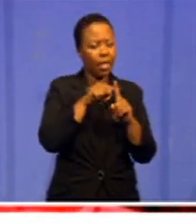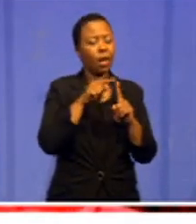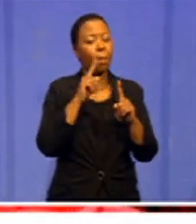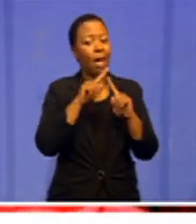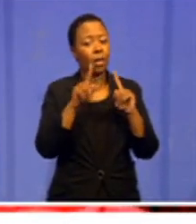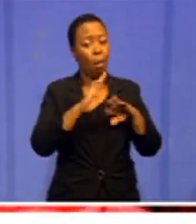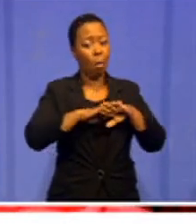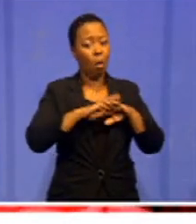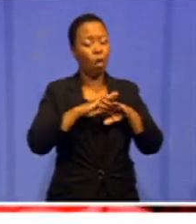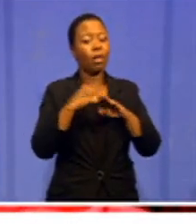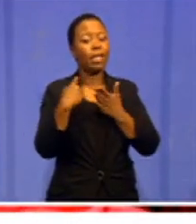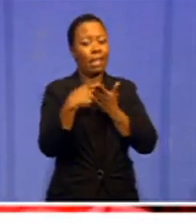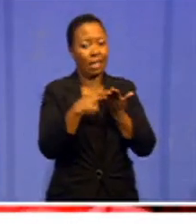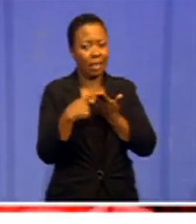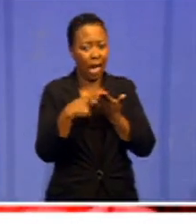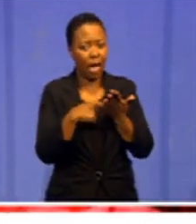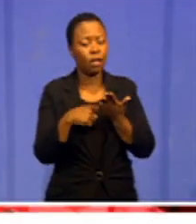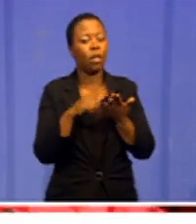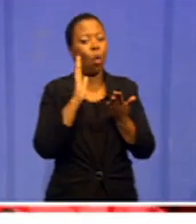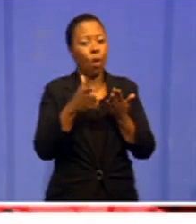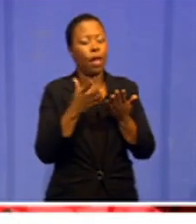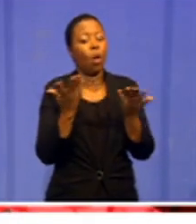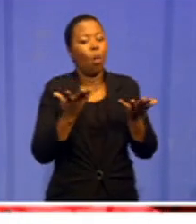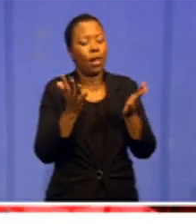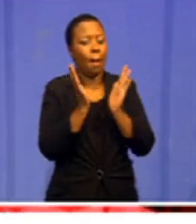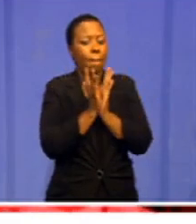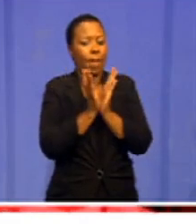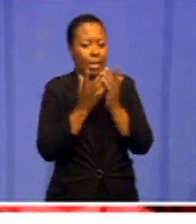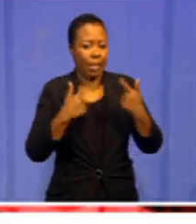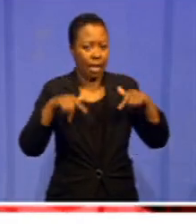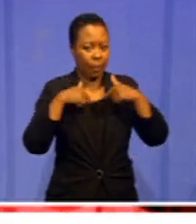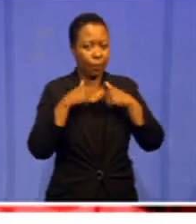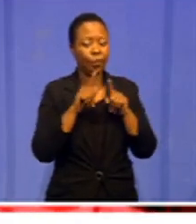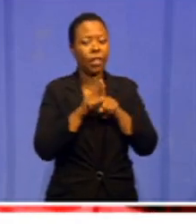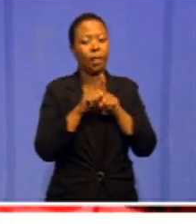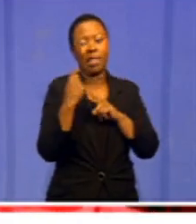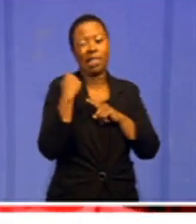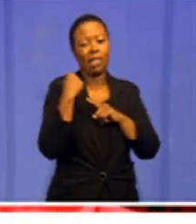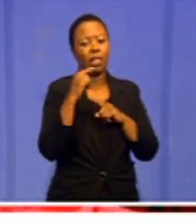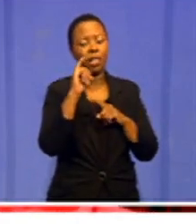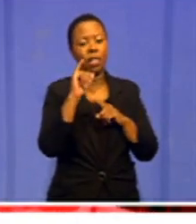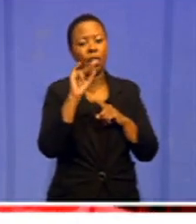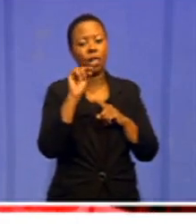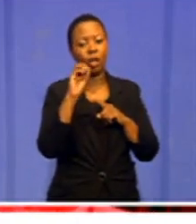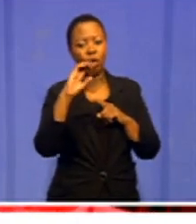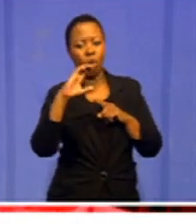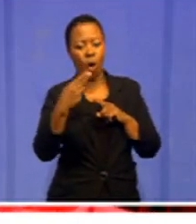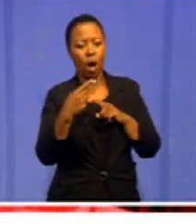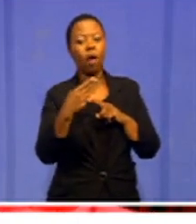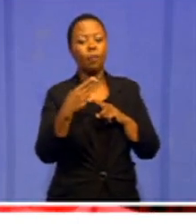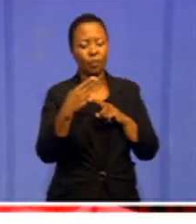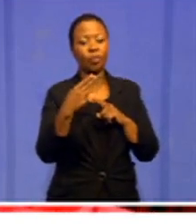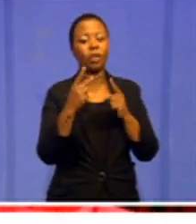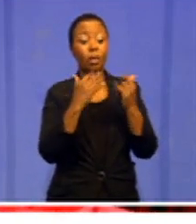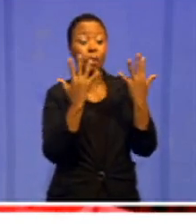a centre of discussions in all our meetings. Recently, in Okotongwana, in his budget speech, he